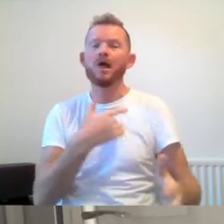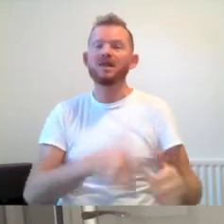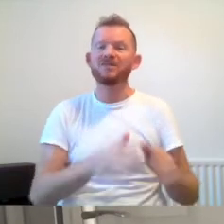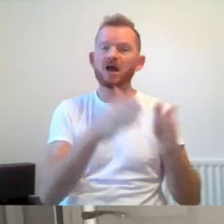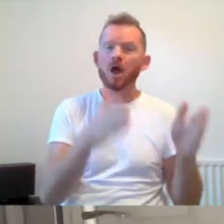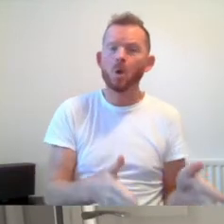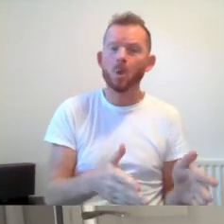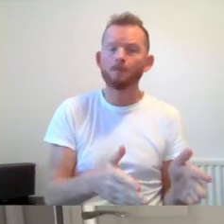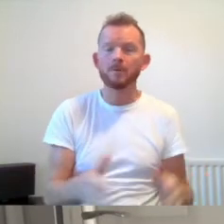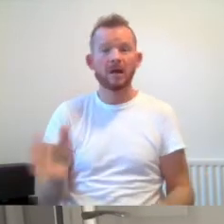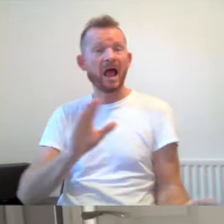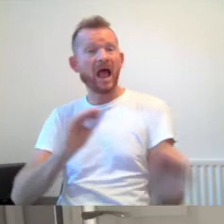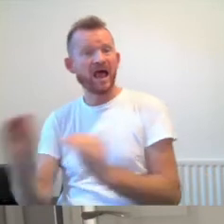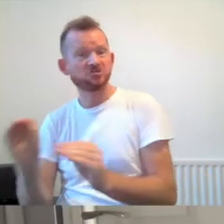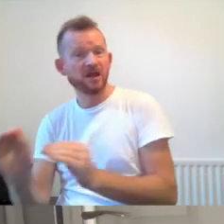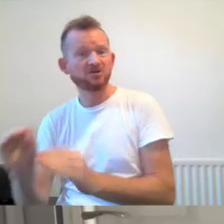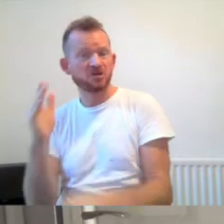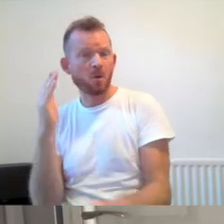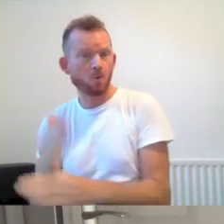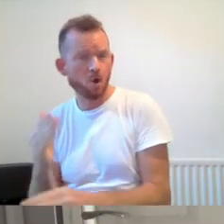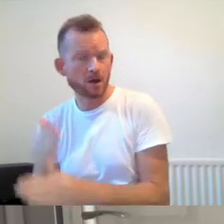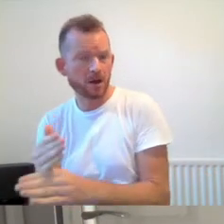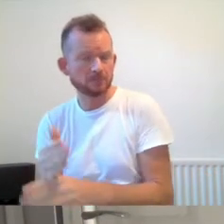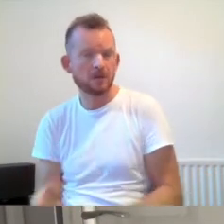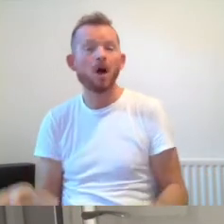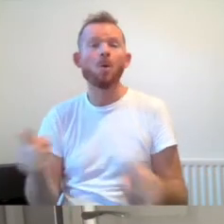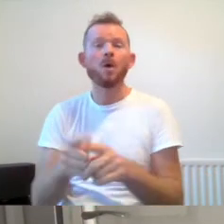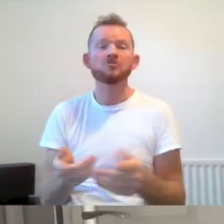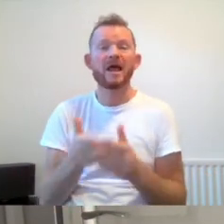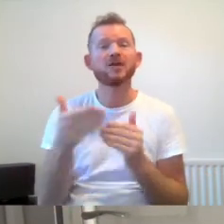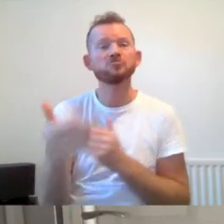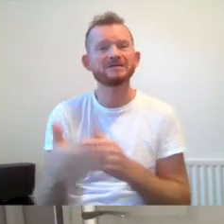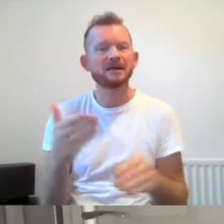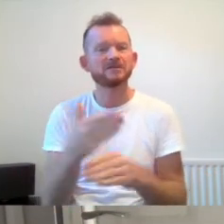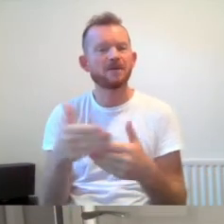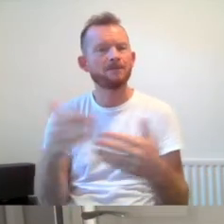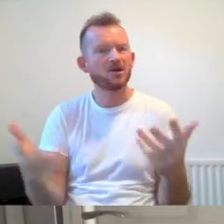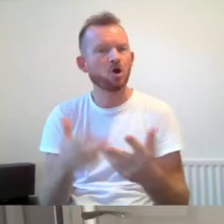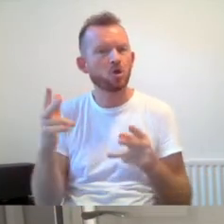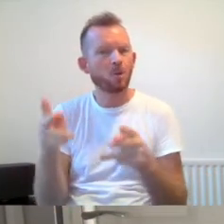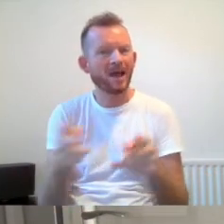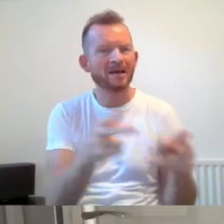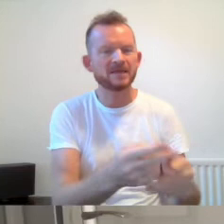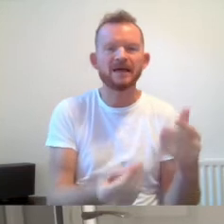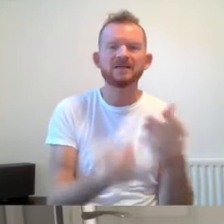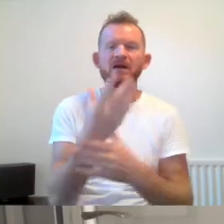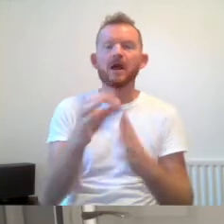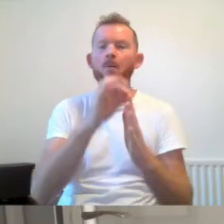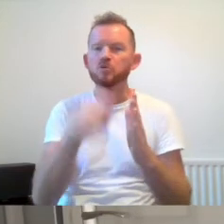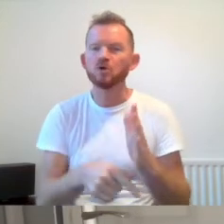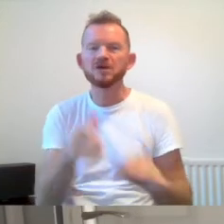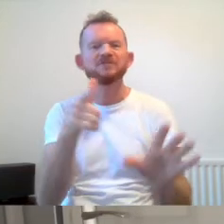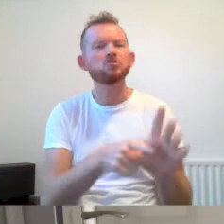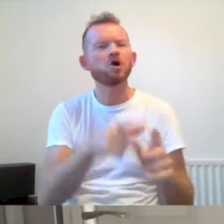and working. We also increased our activities in many other ways. We developed projects for young